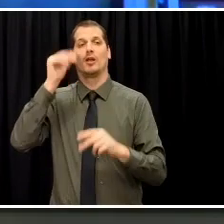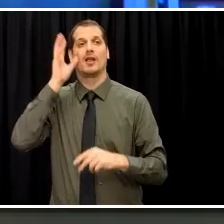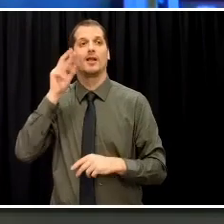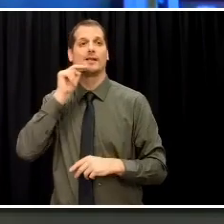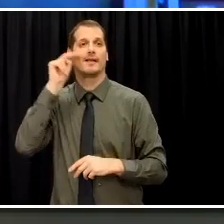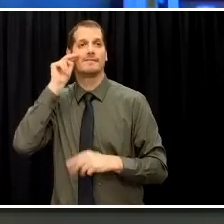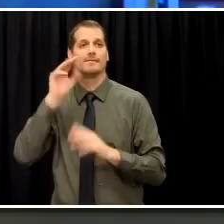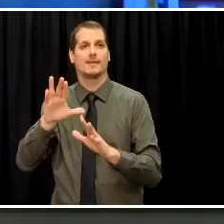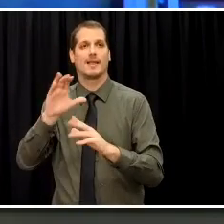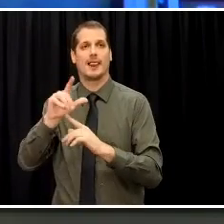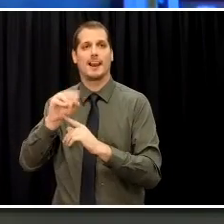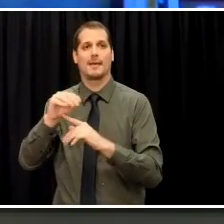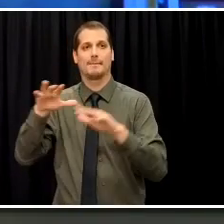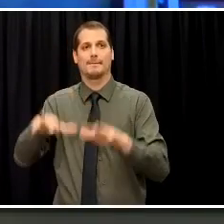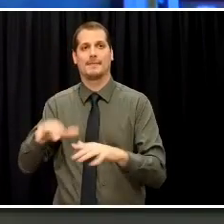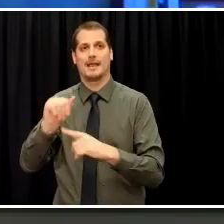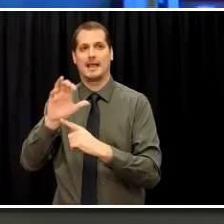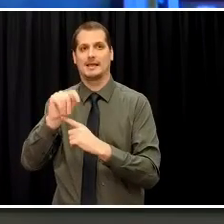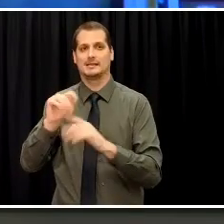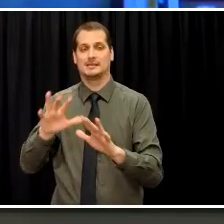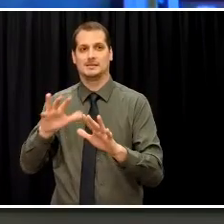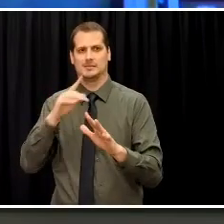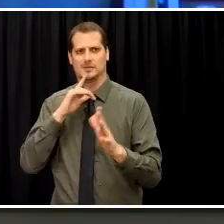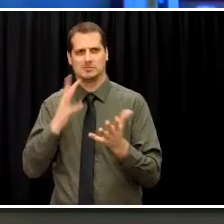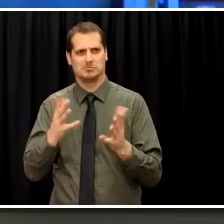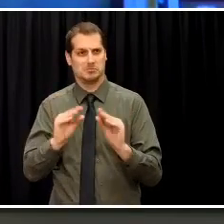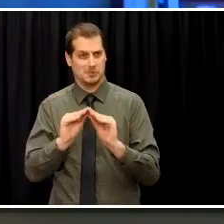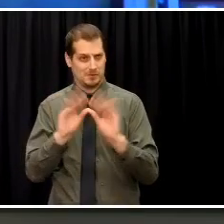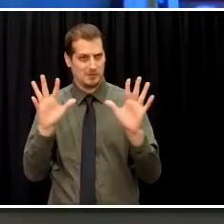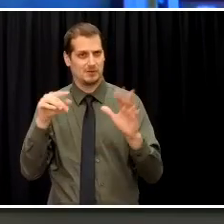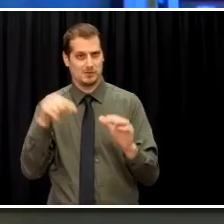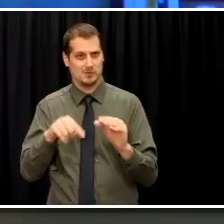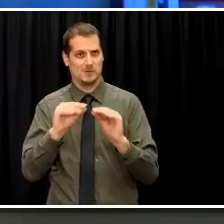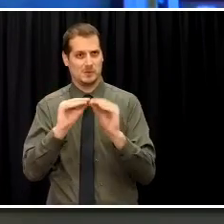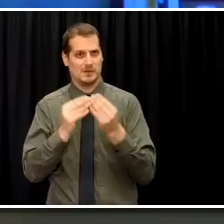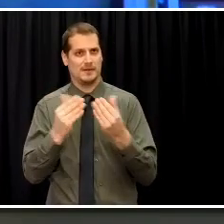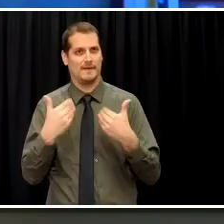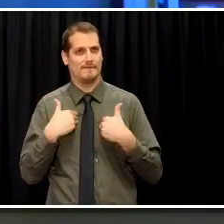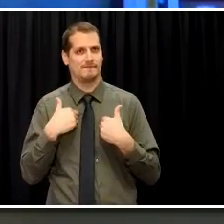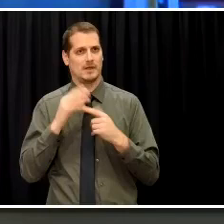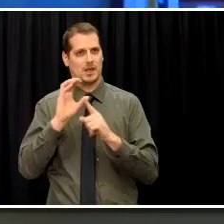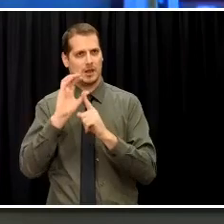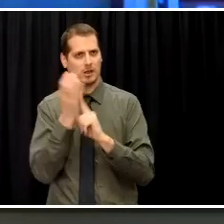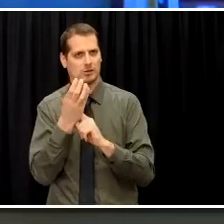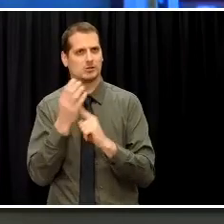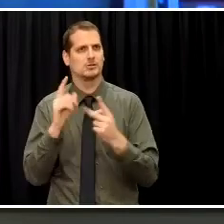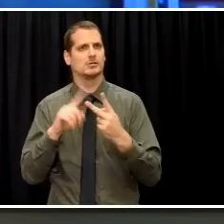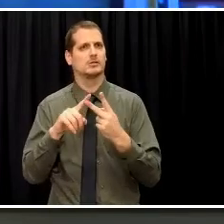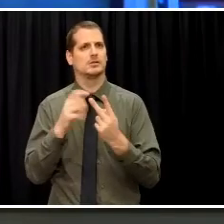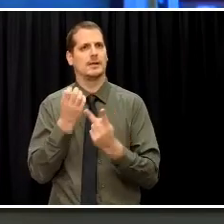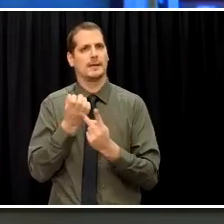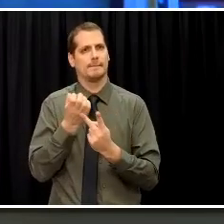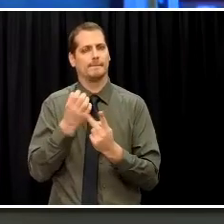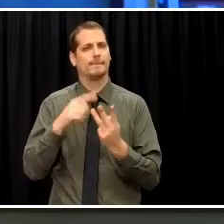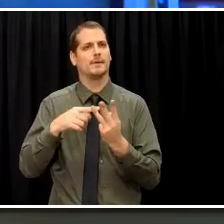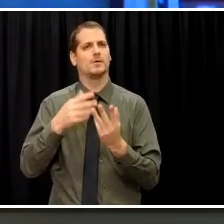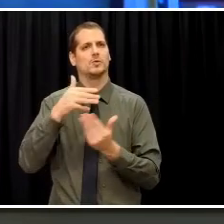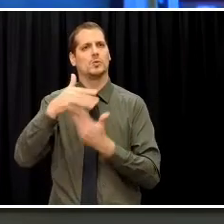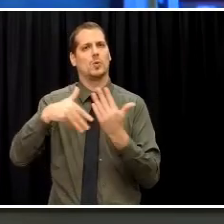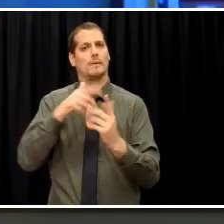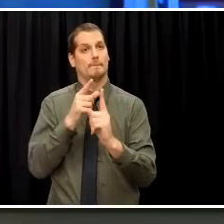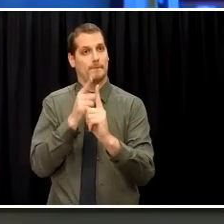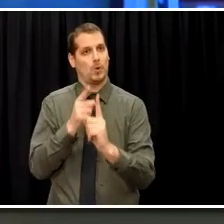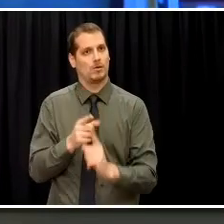organizations that have cultural, economic, social missions,